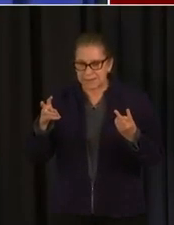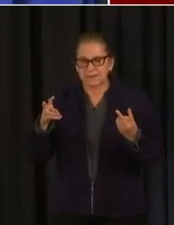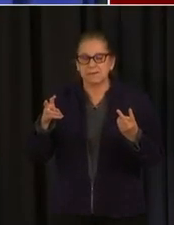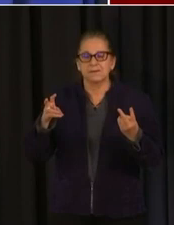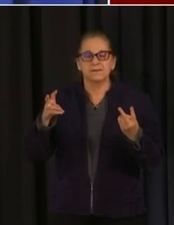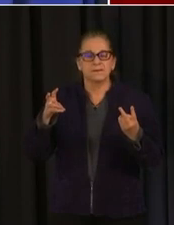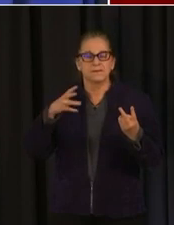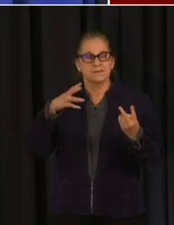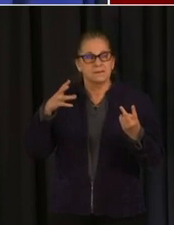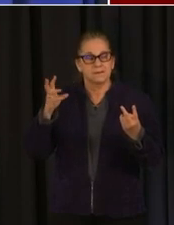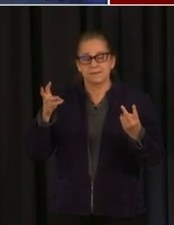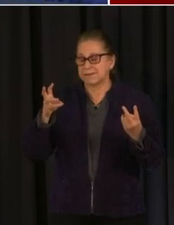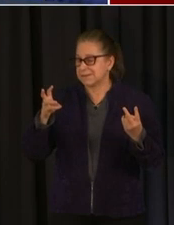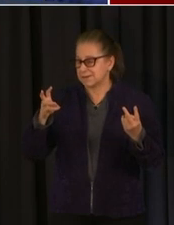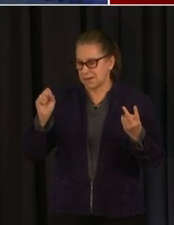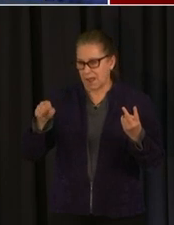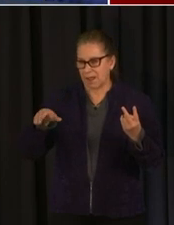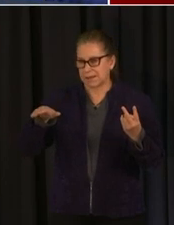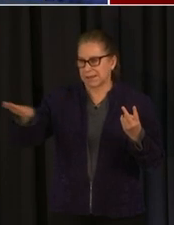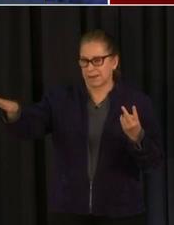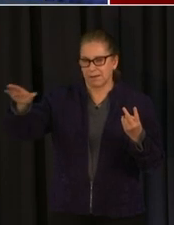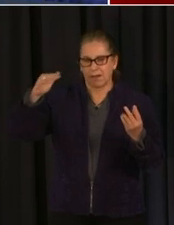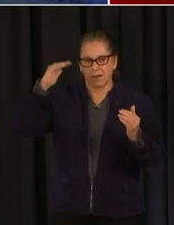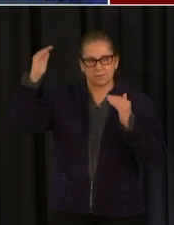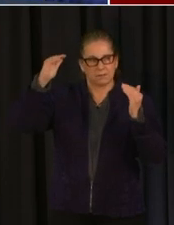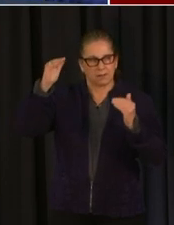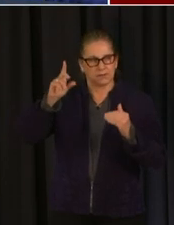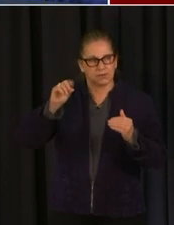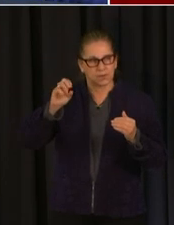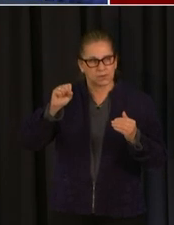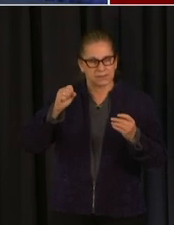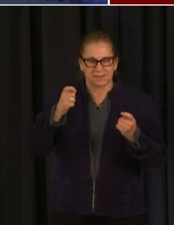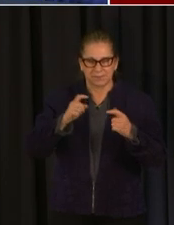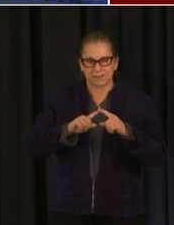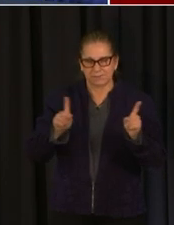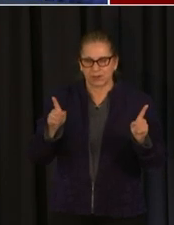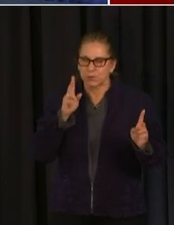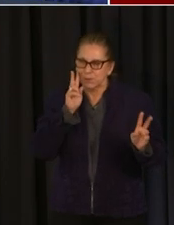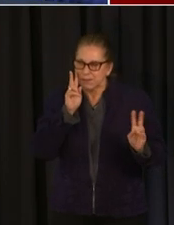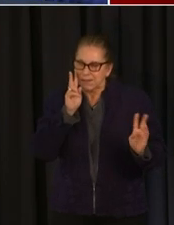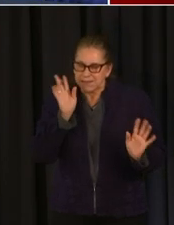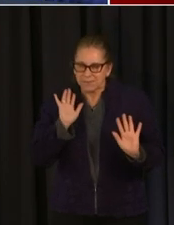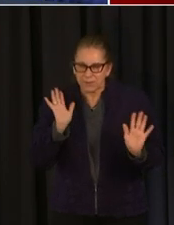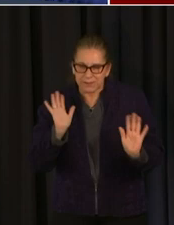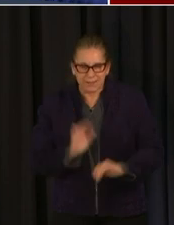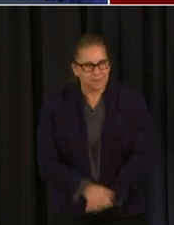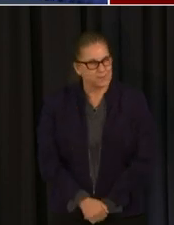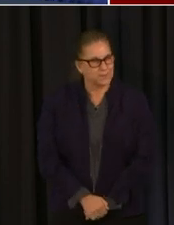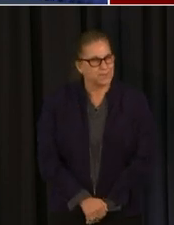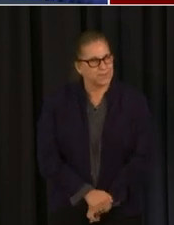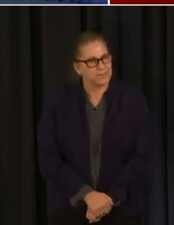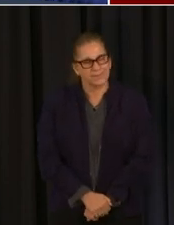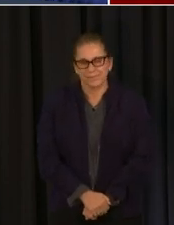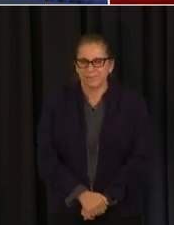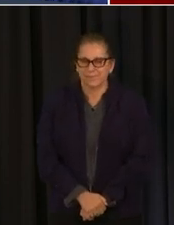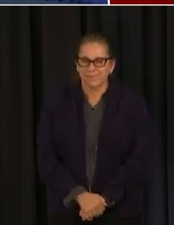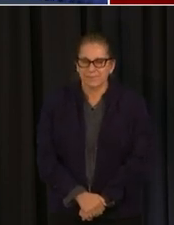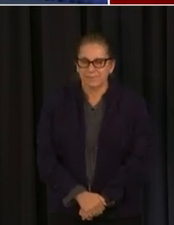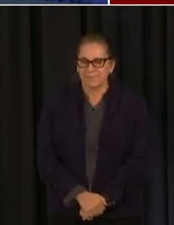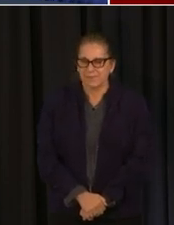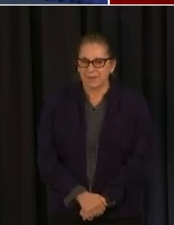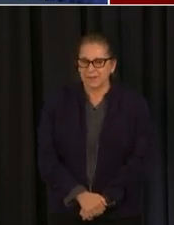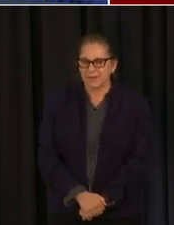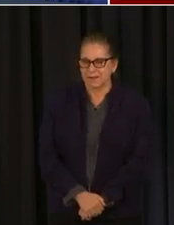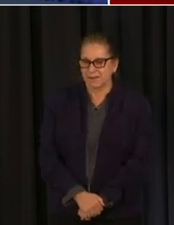let's not forget them any other questions yes um what about the testing